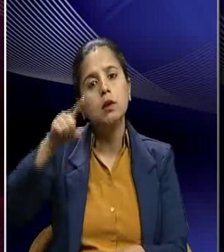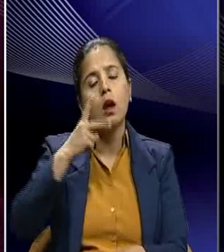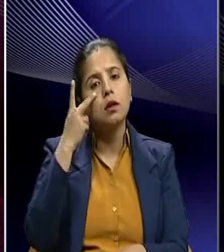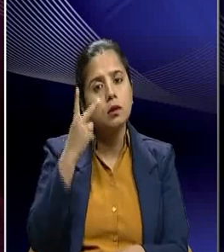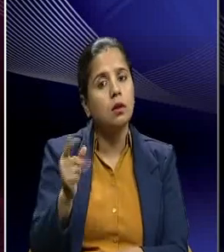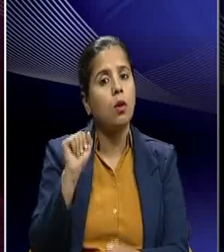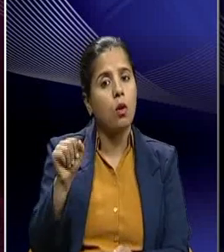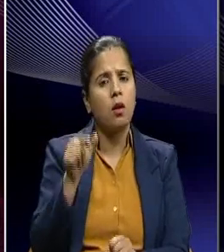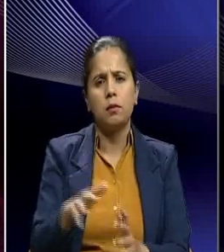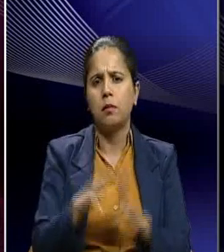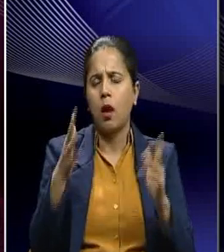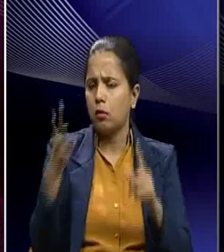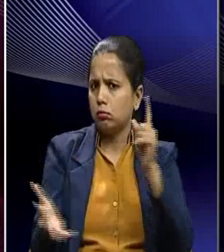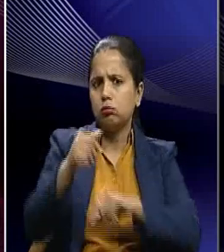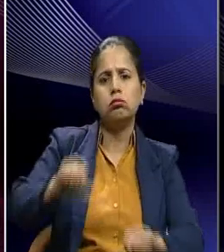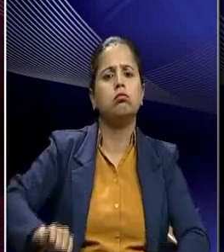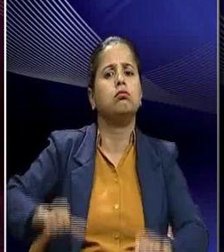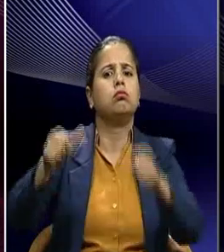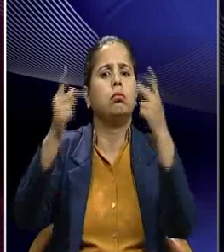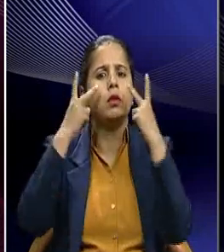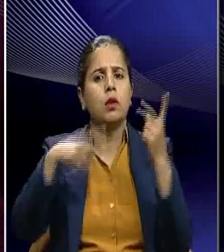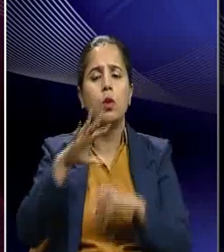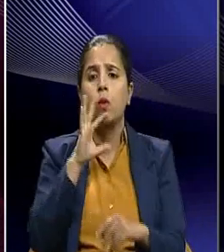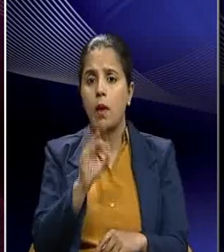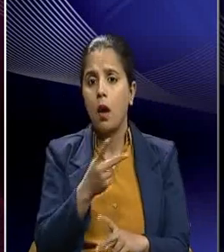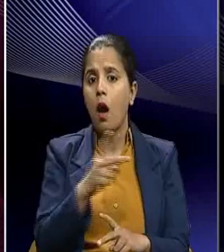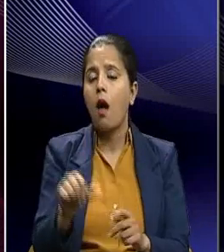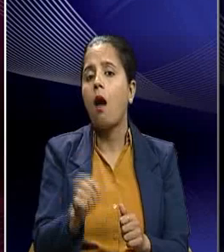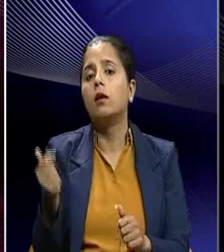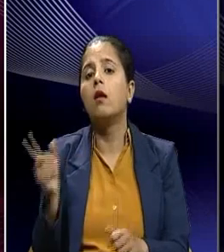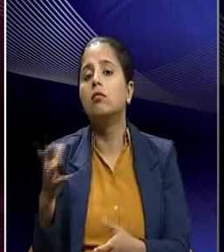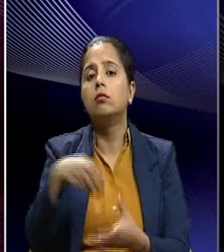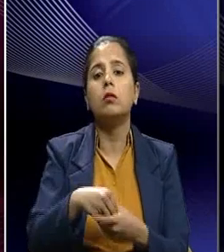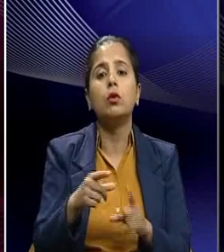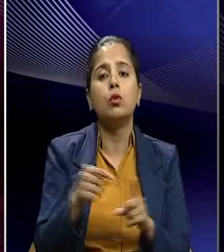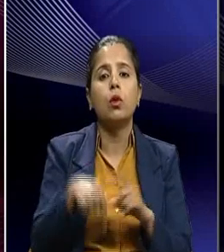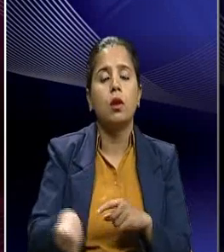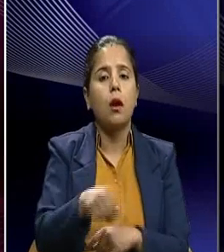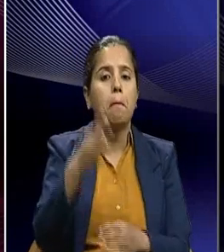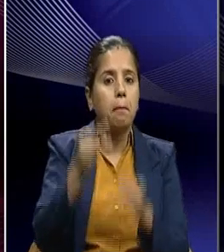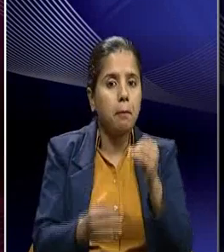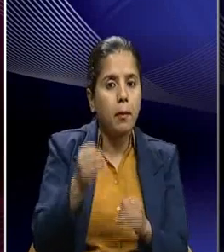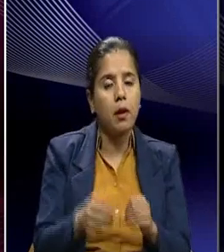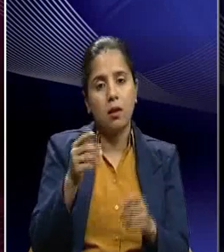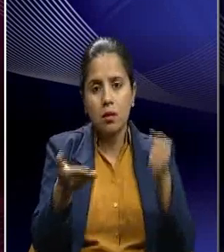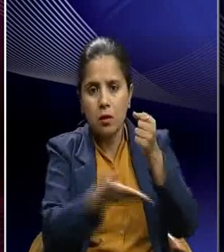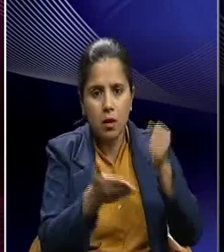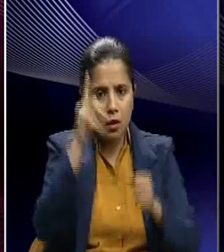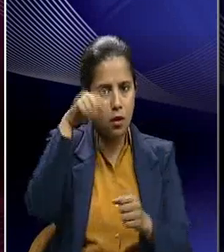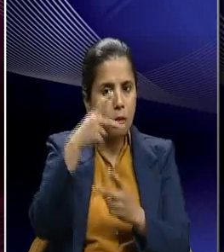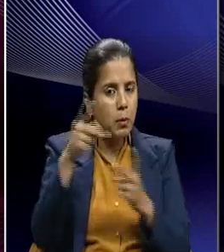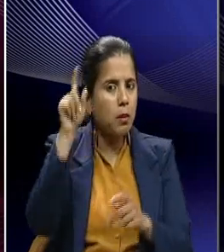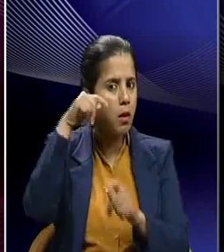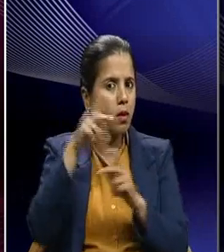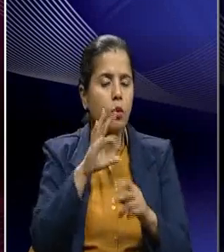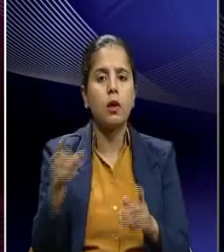his great accomplishment also came in the form of his another contribution to the milk farmers at that point of time which